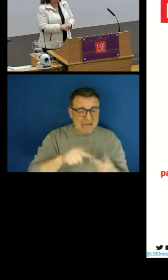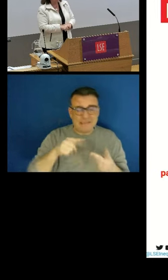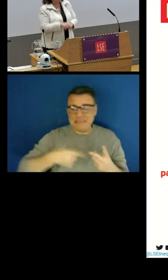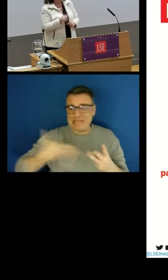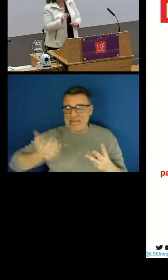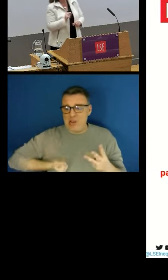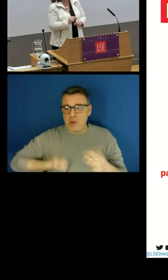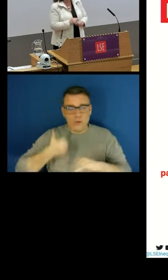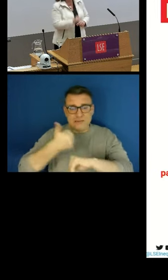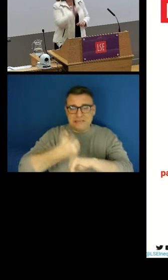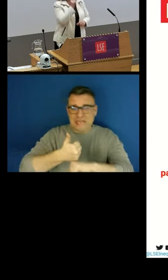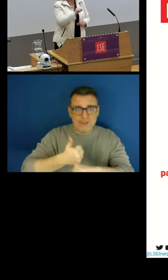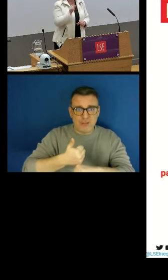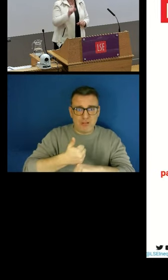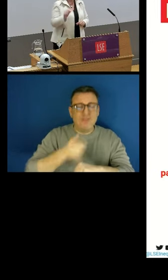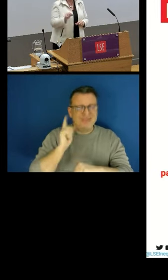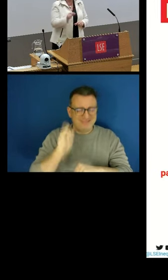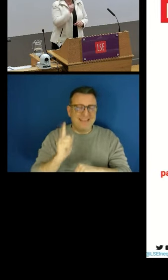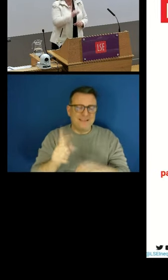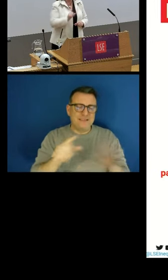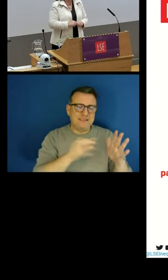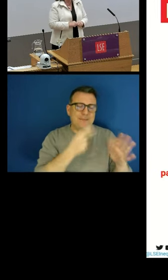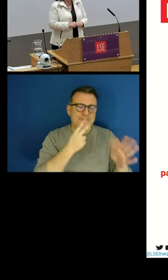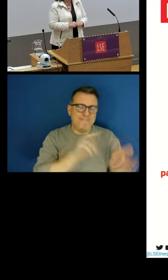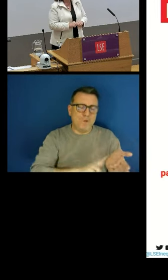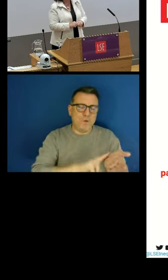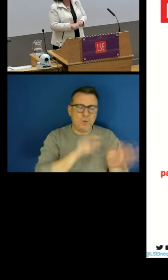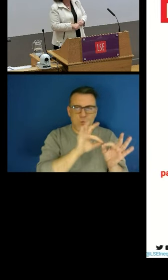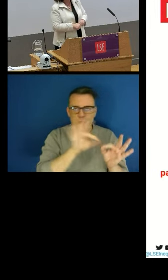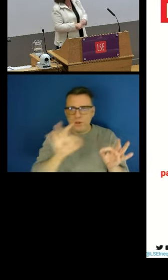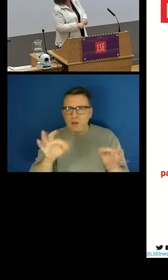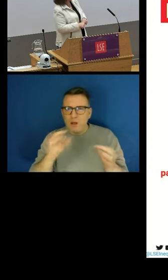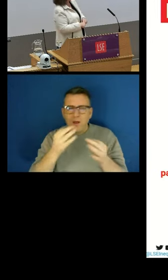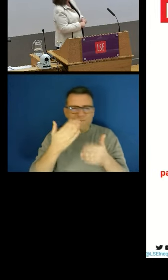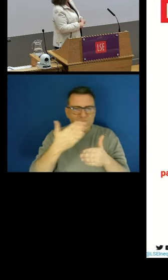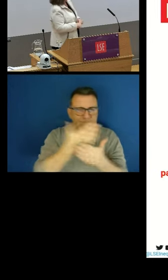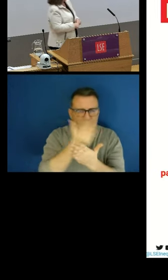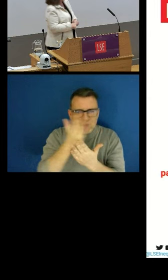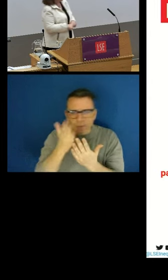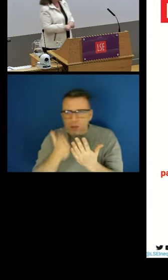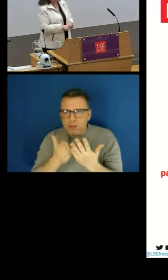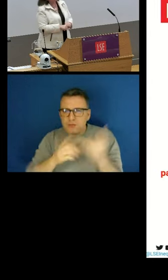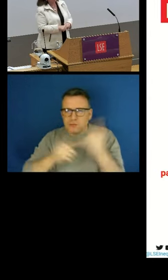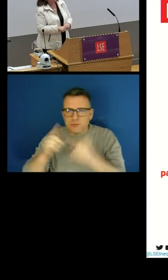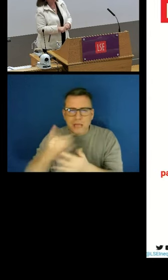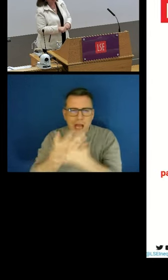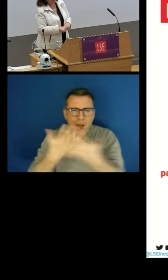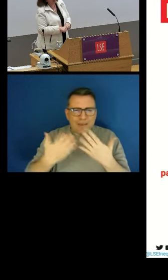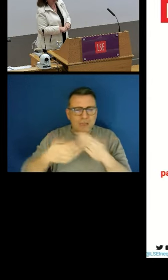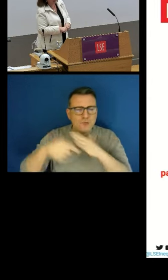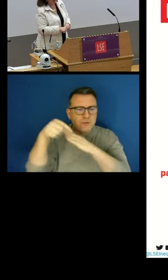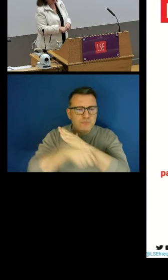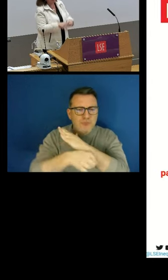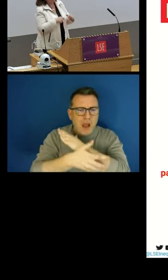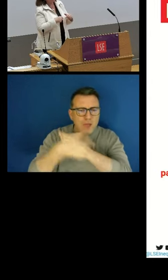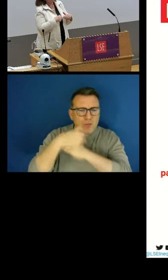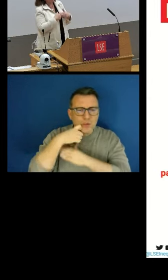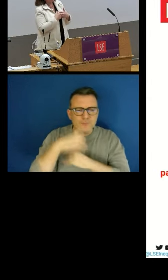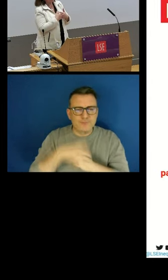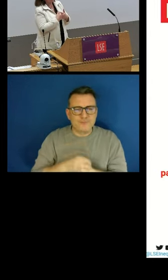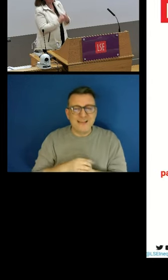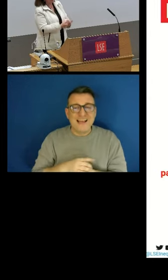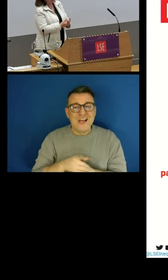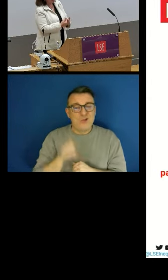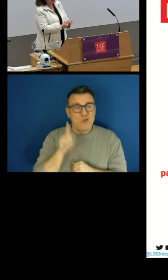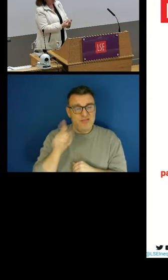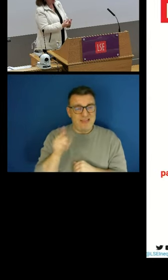by the blue line. The blue line measures how many variables in this indicator are you actually deprived in. And that line is ticking up, so that means that